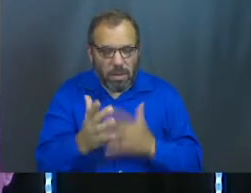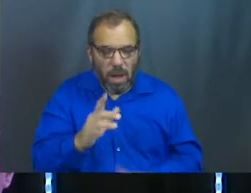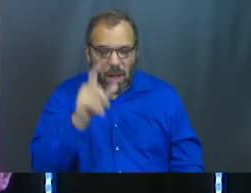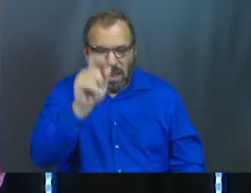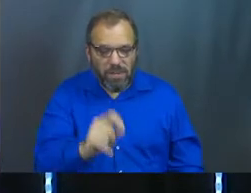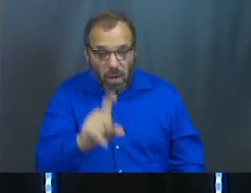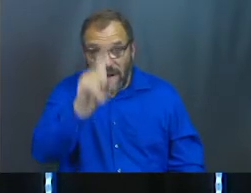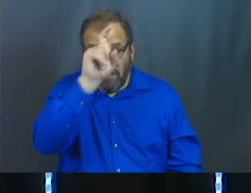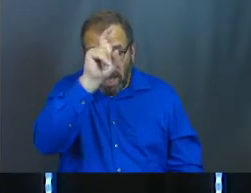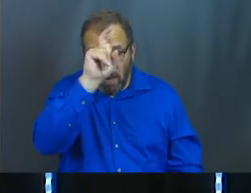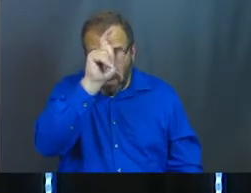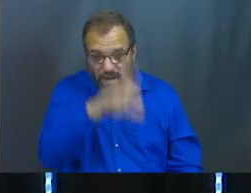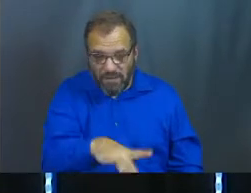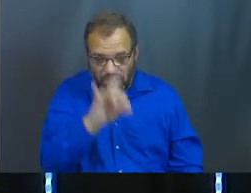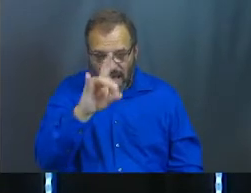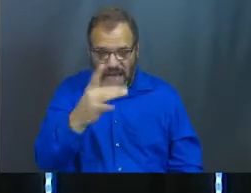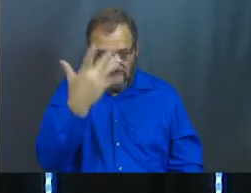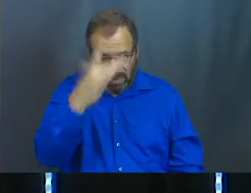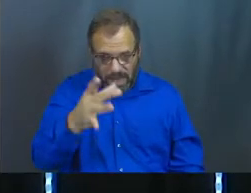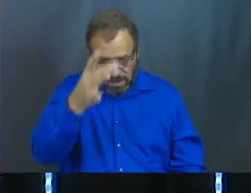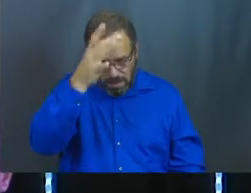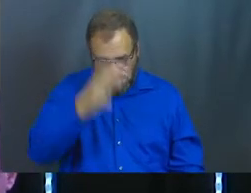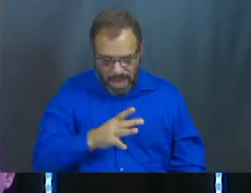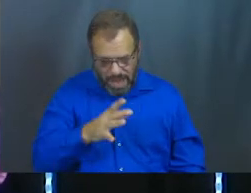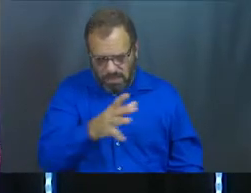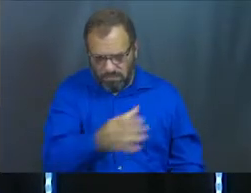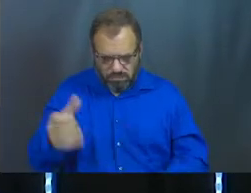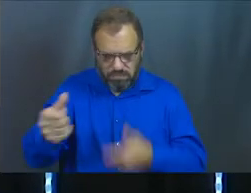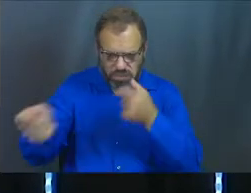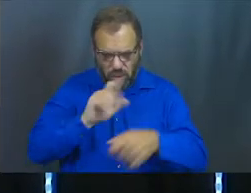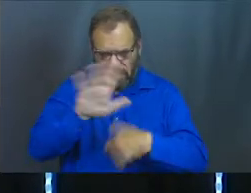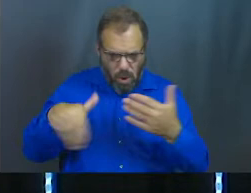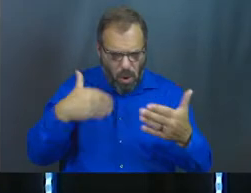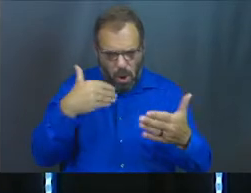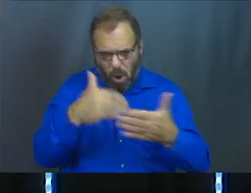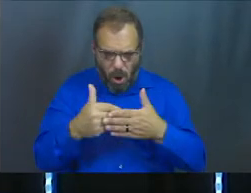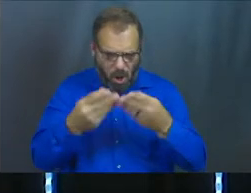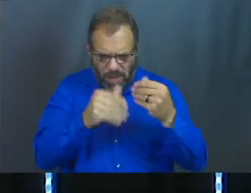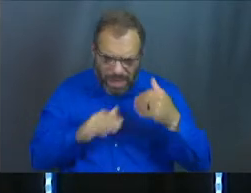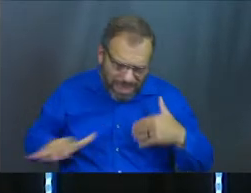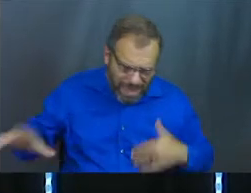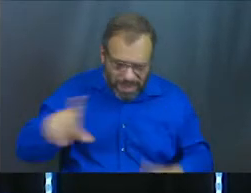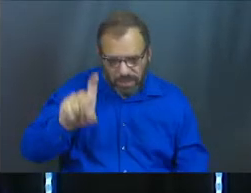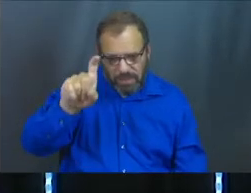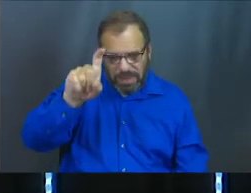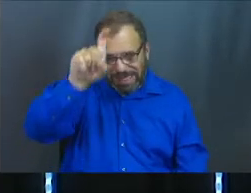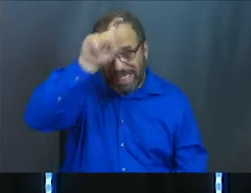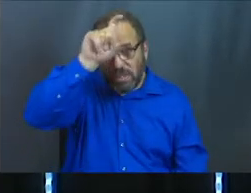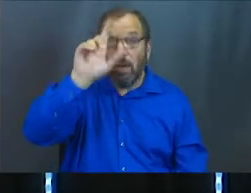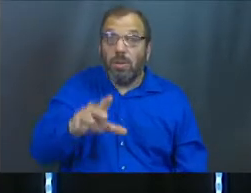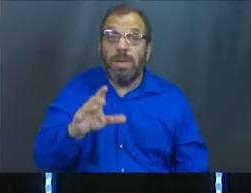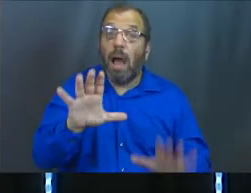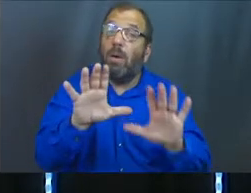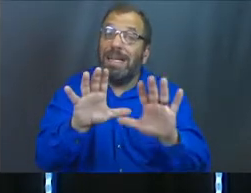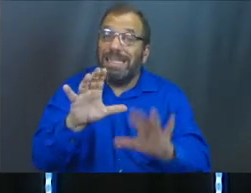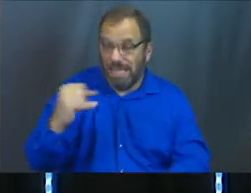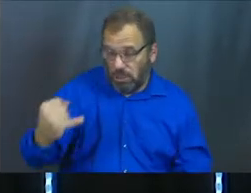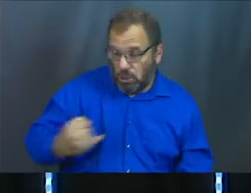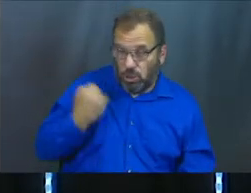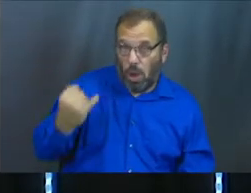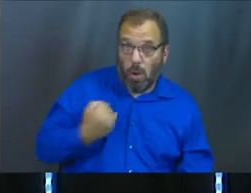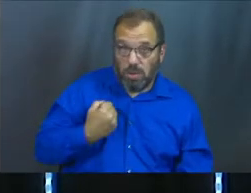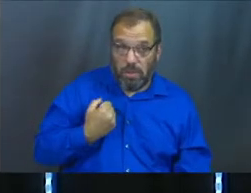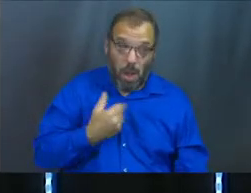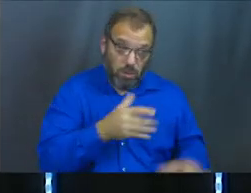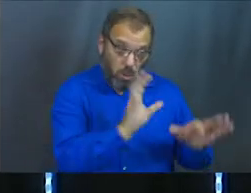Therefore, Pharaoh should find an intelligent and wise man and put him in charge of the entire land of Egypt. So this is Joseph still talking. So he